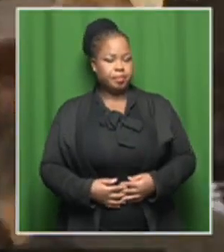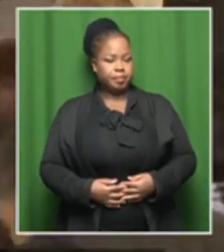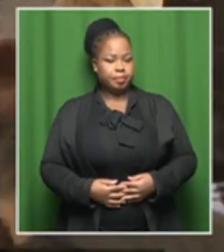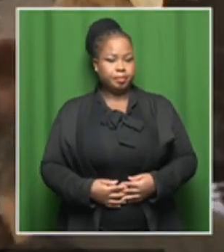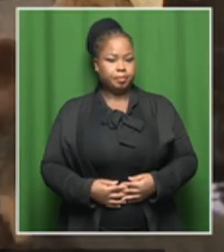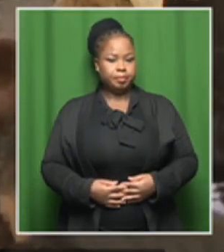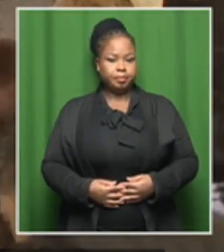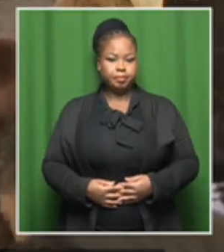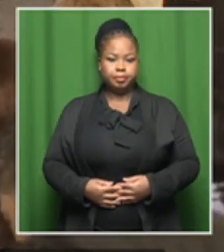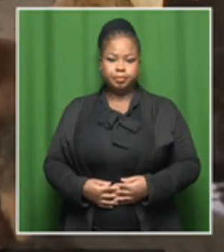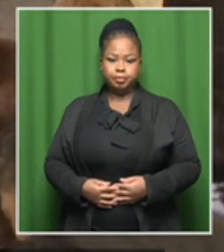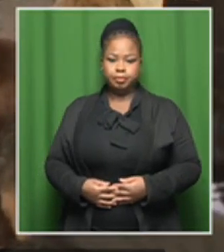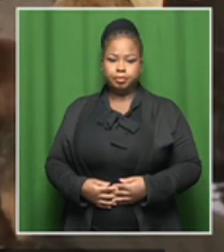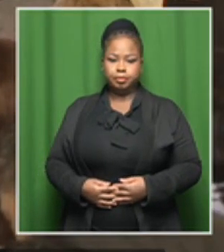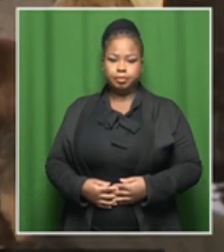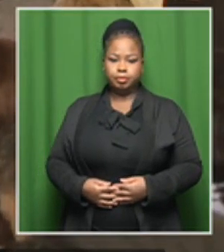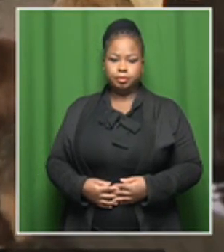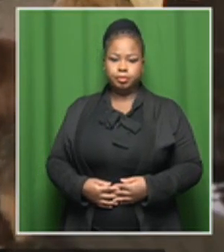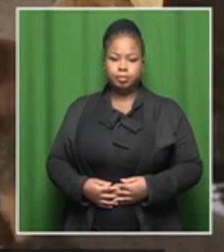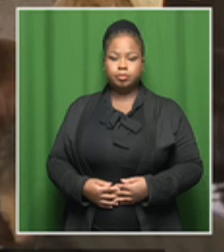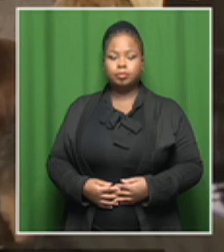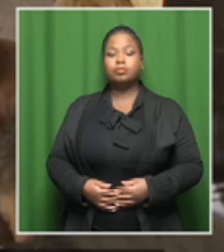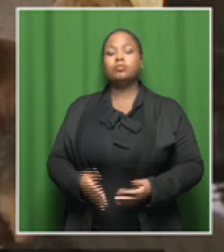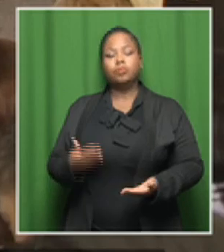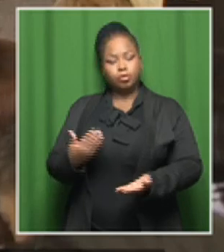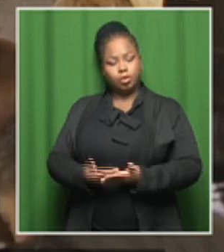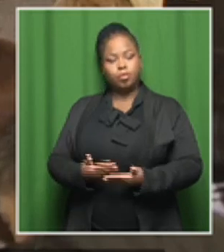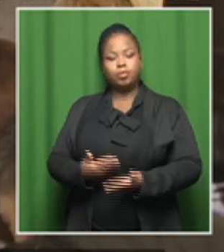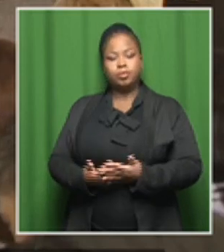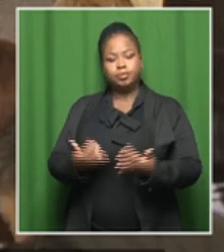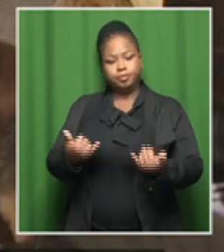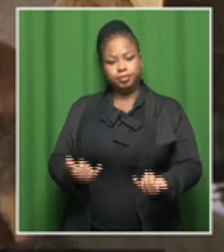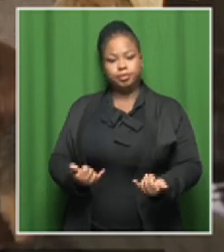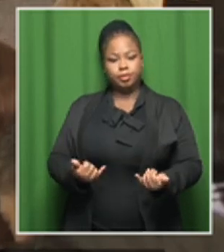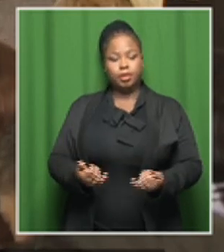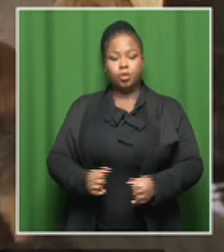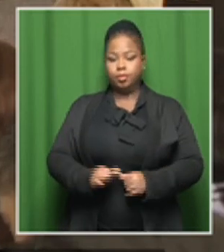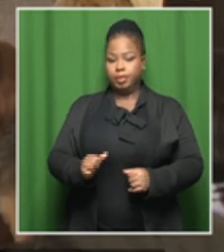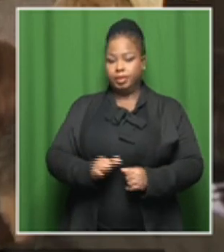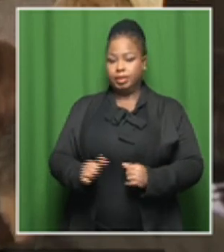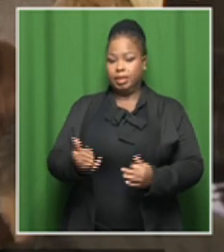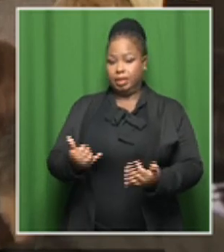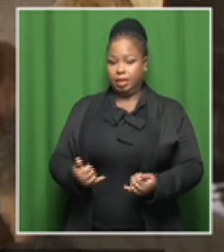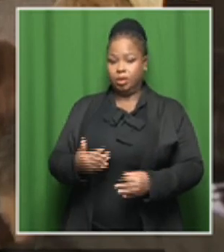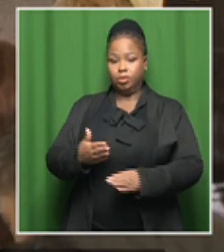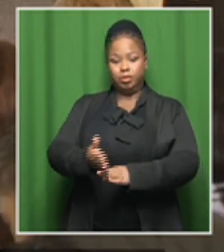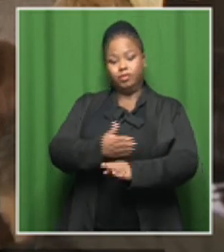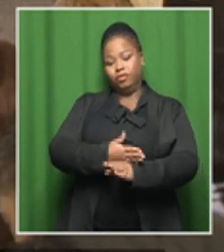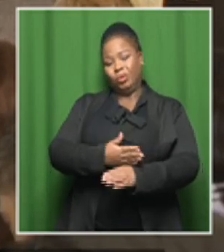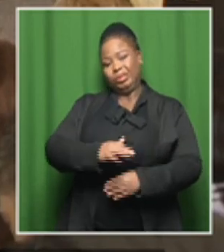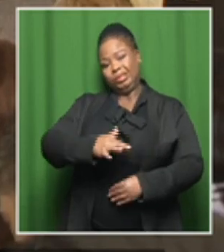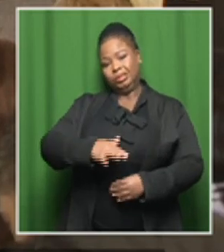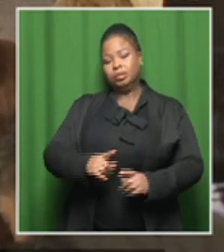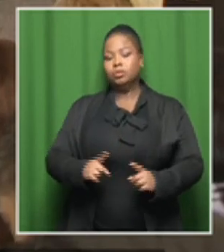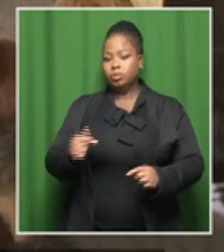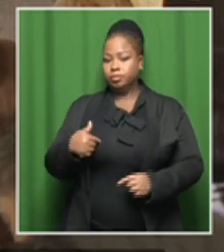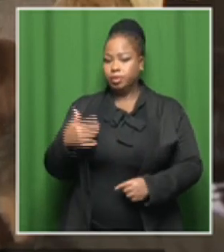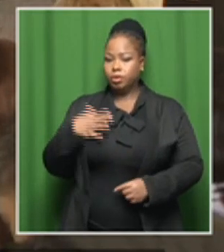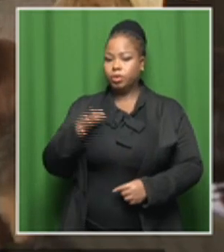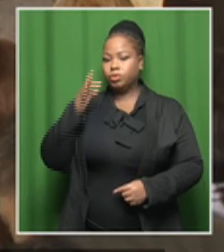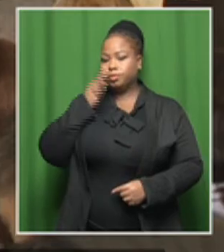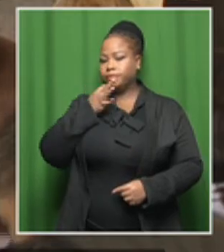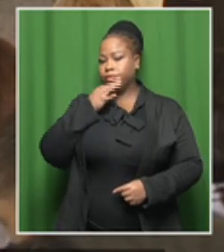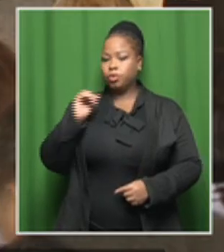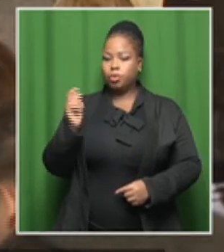It's so more possible now than it was for us back then. So I want to tell each and